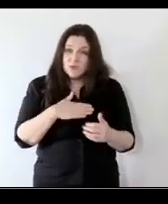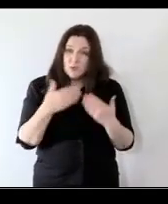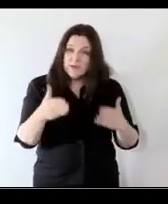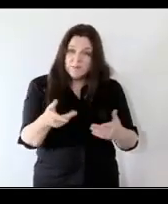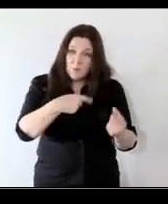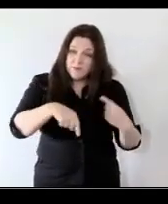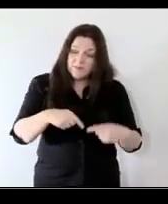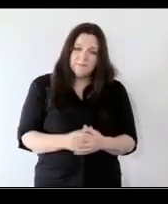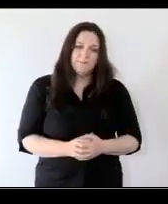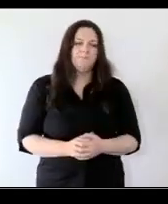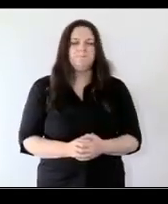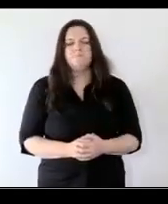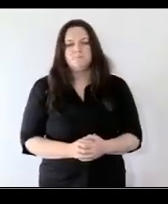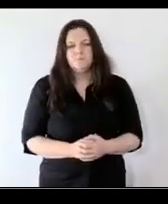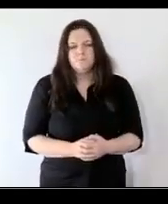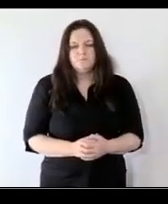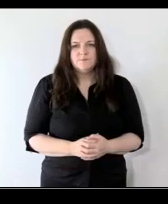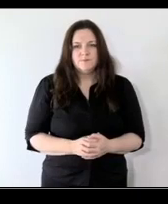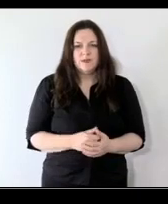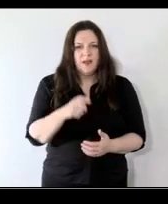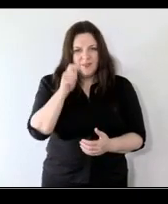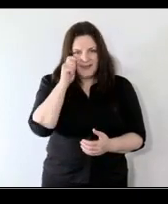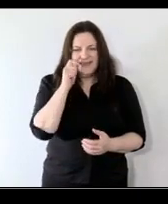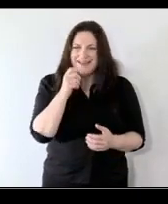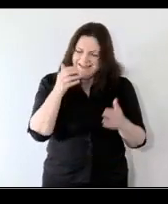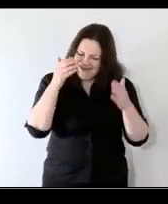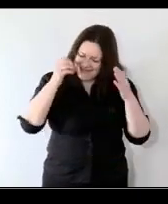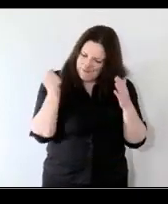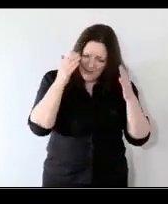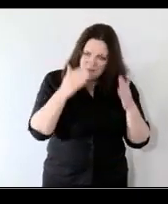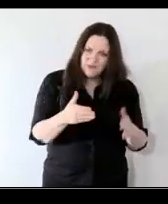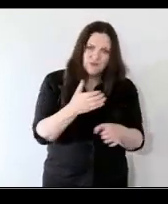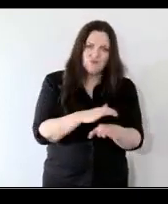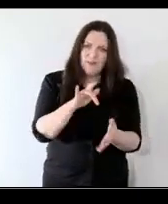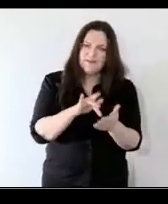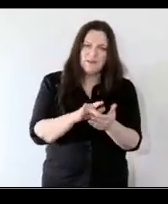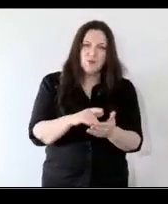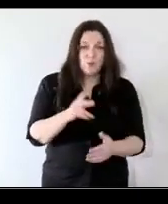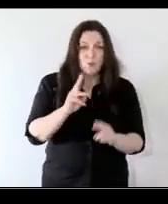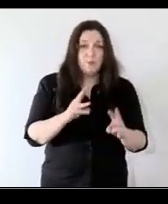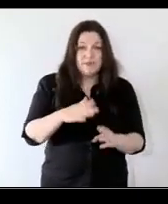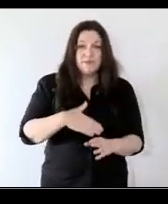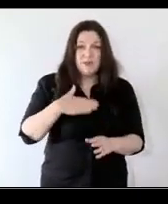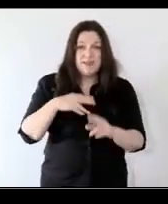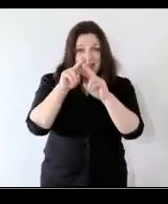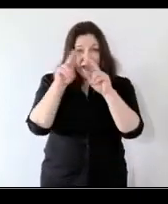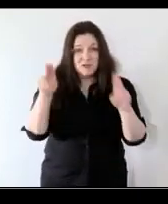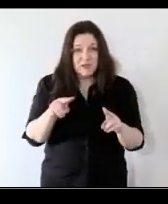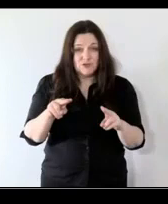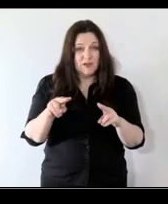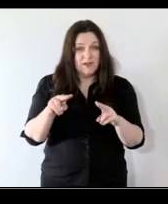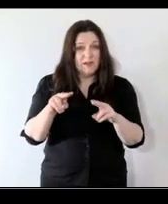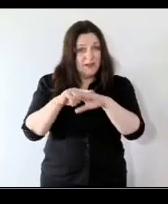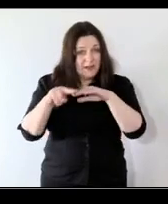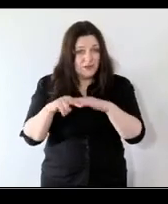with i think just keeping children at the center you would be surprised how many times at international national local